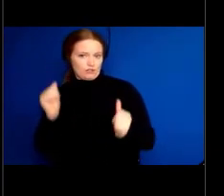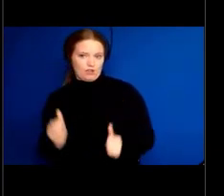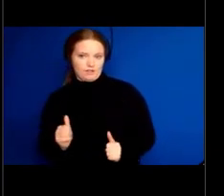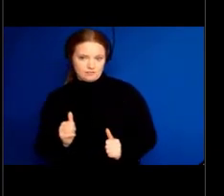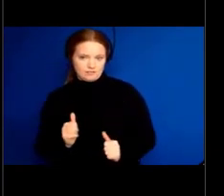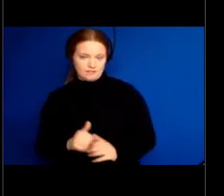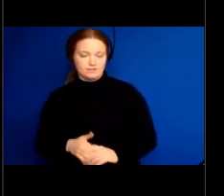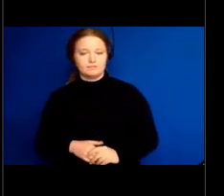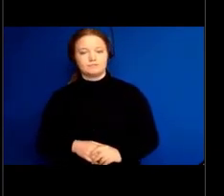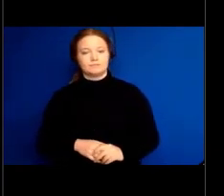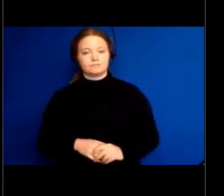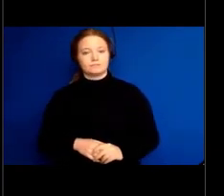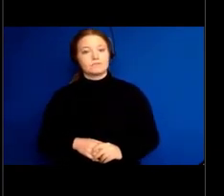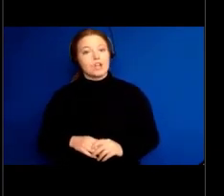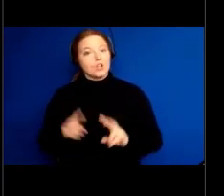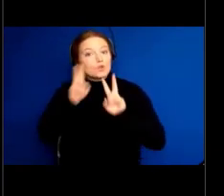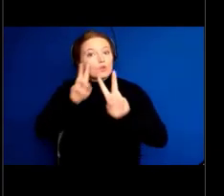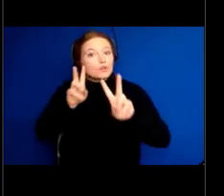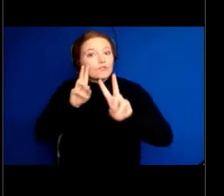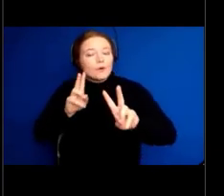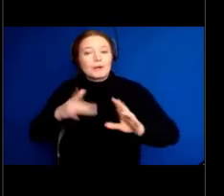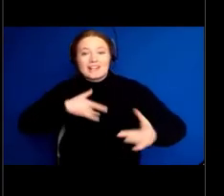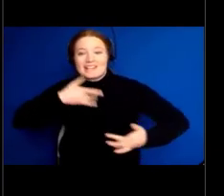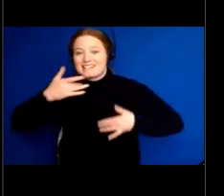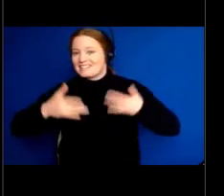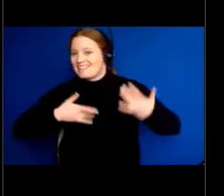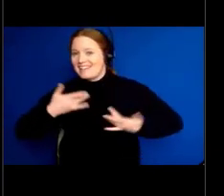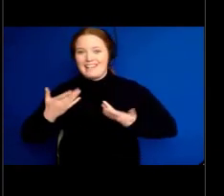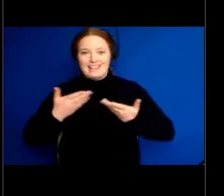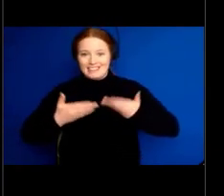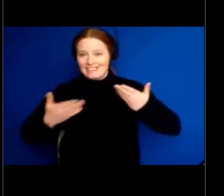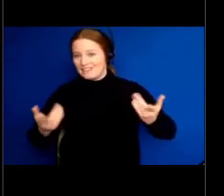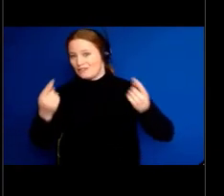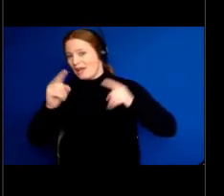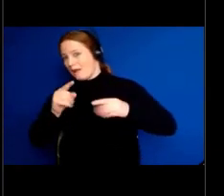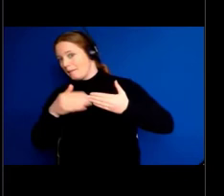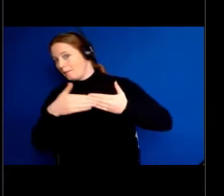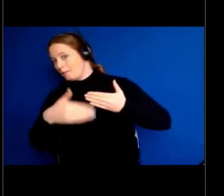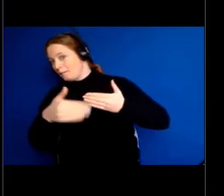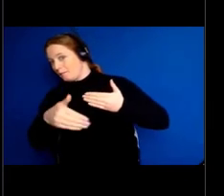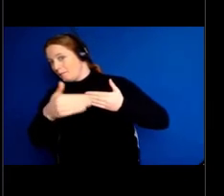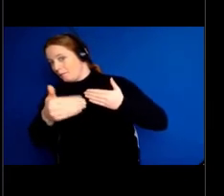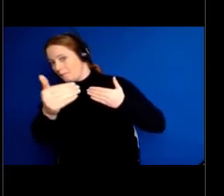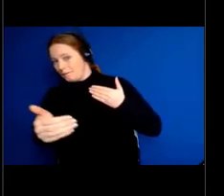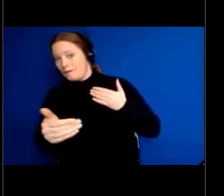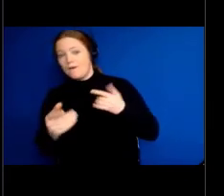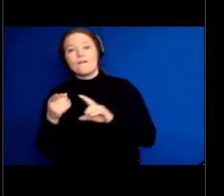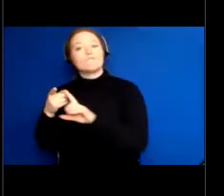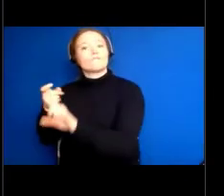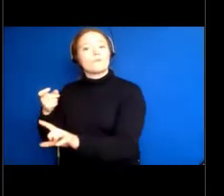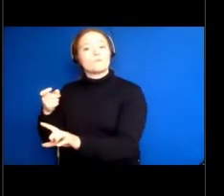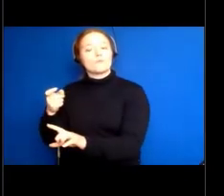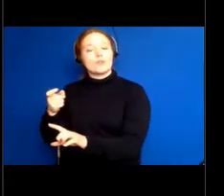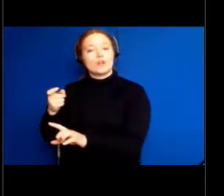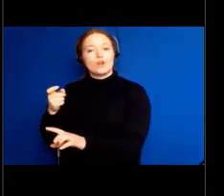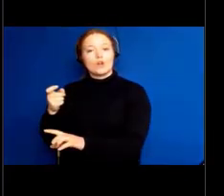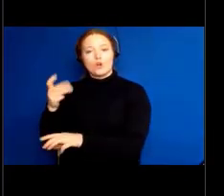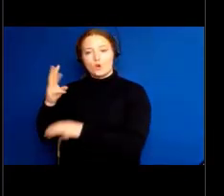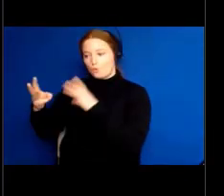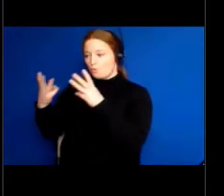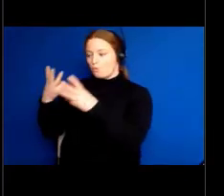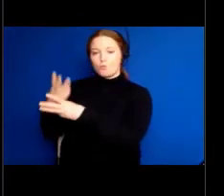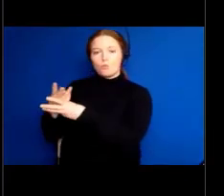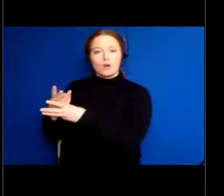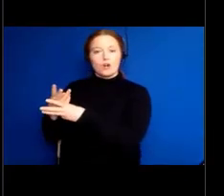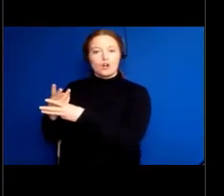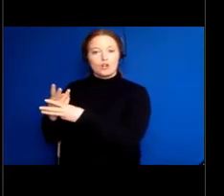these WHO worldwide hearing initiatives to initiatives connected